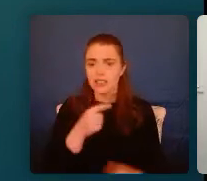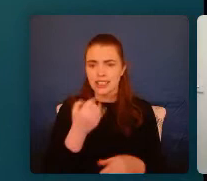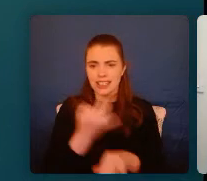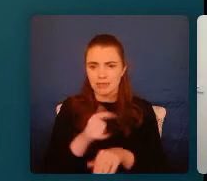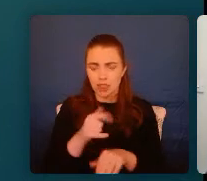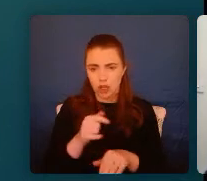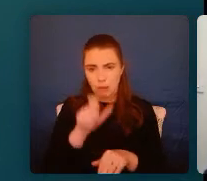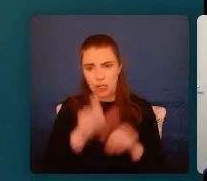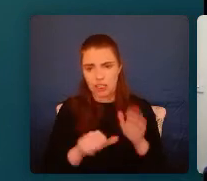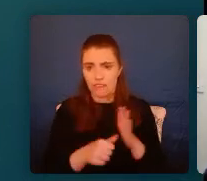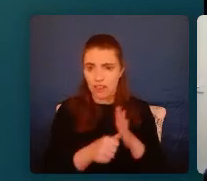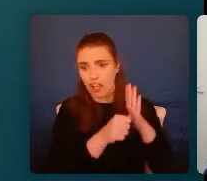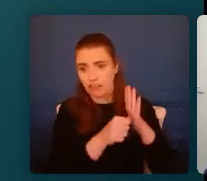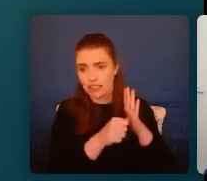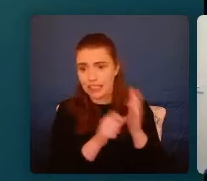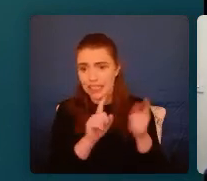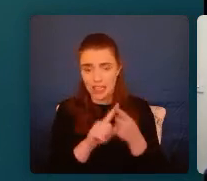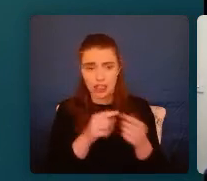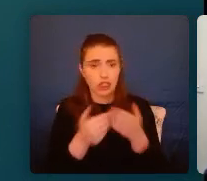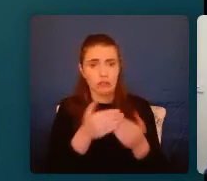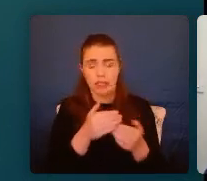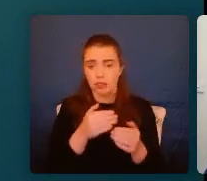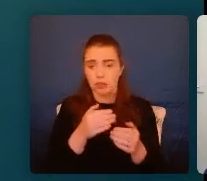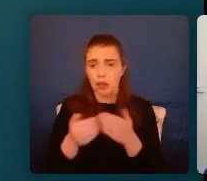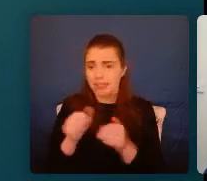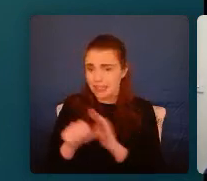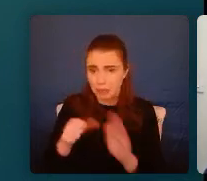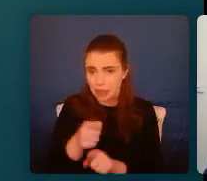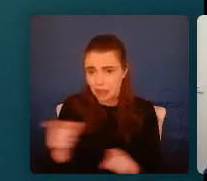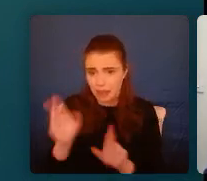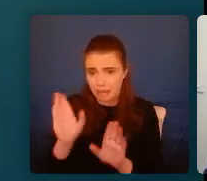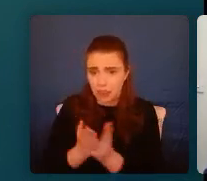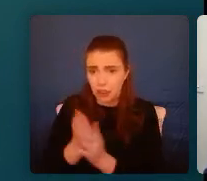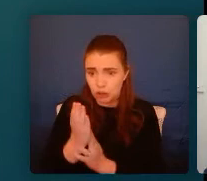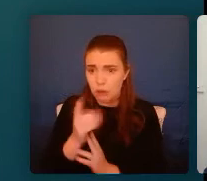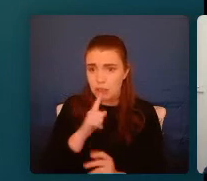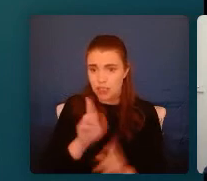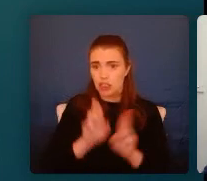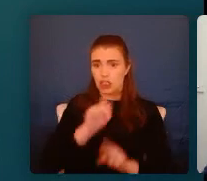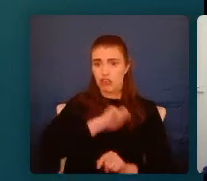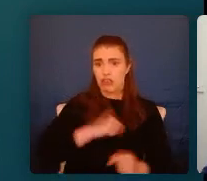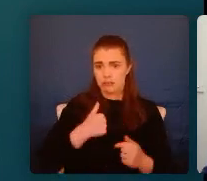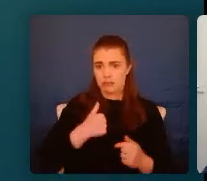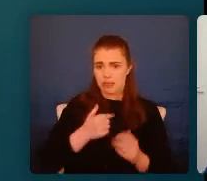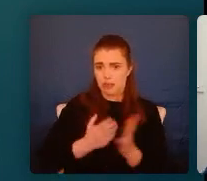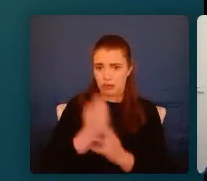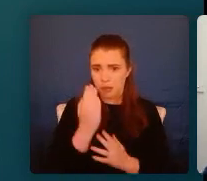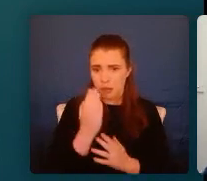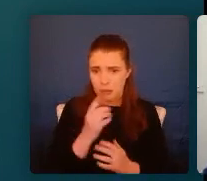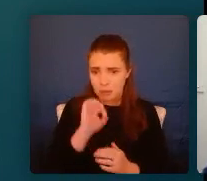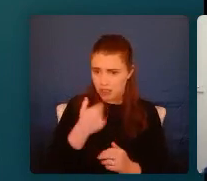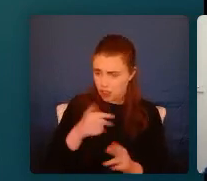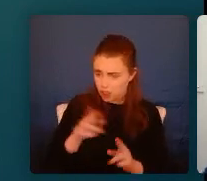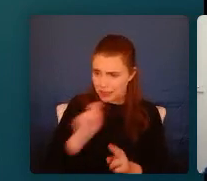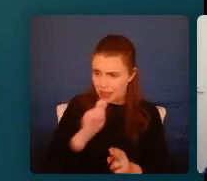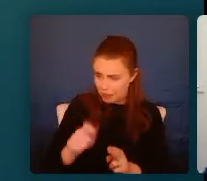implicit assumption that no matter what experience that they've been through, that they should just trust you. And it's because, you you tell them, well, you